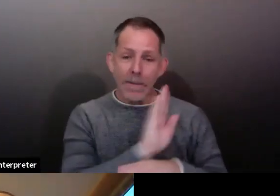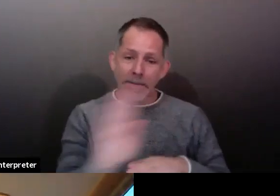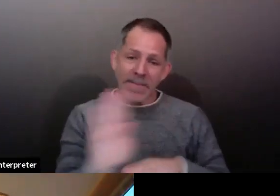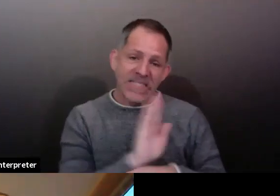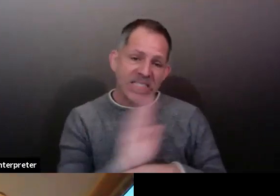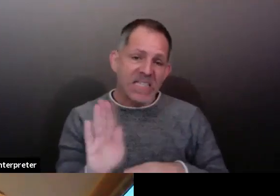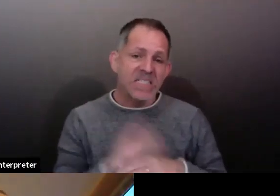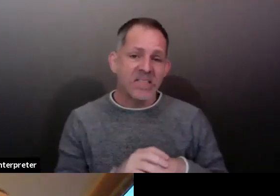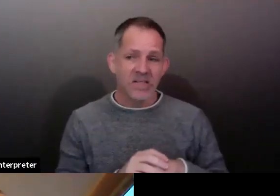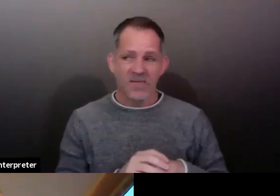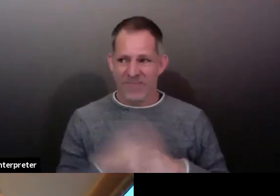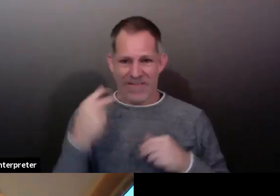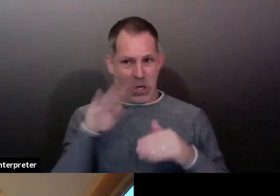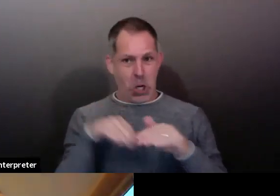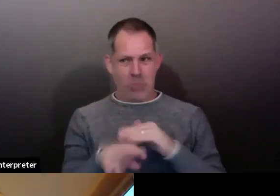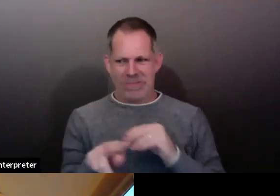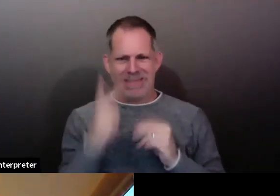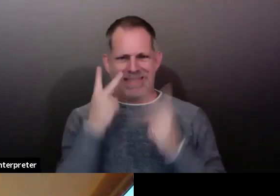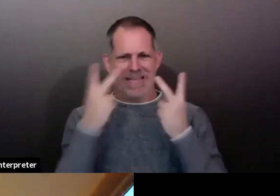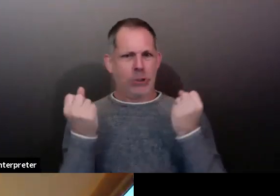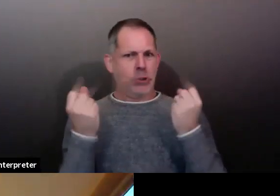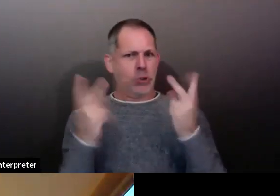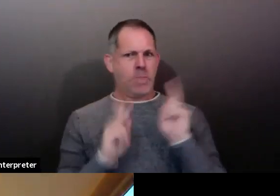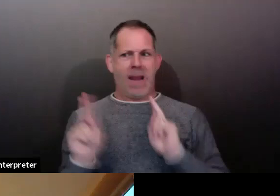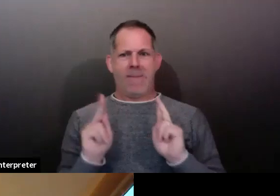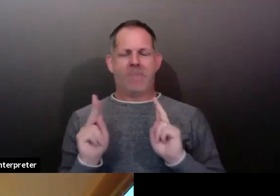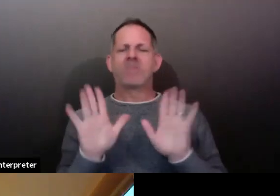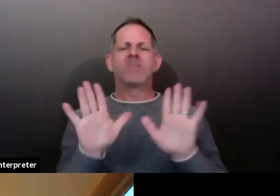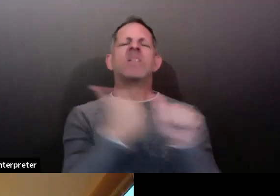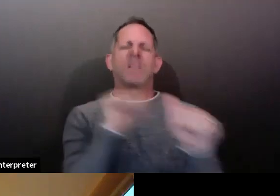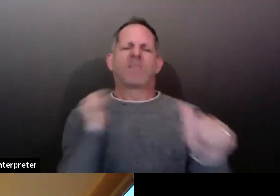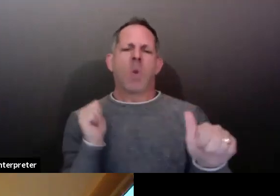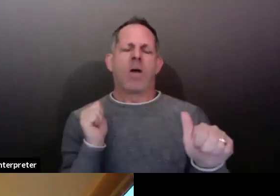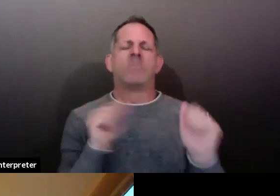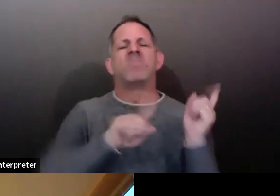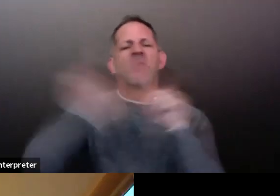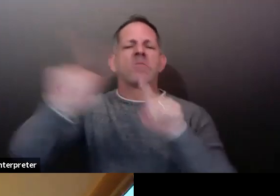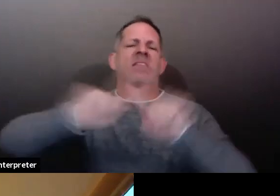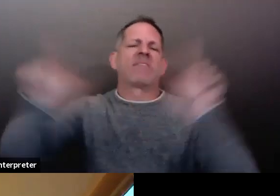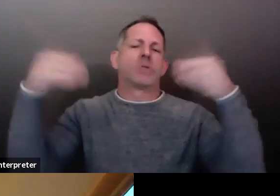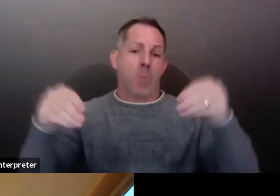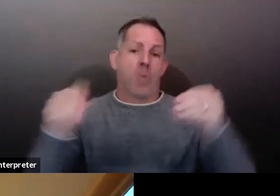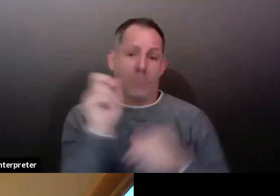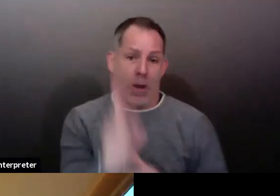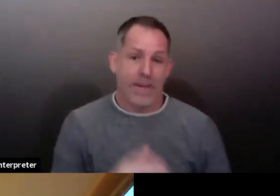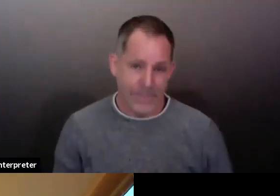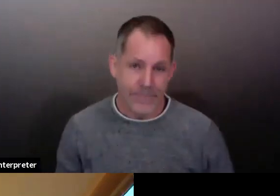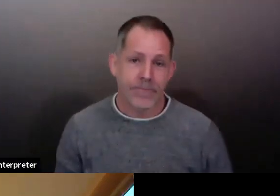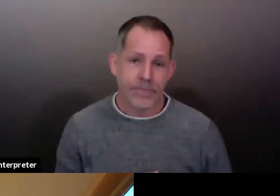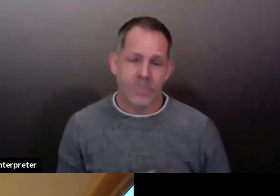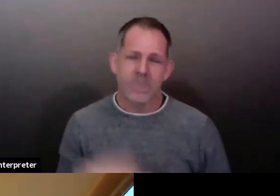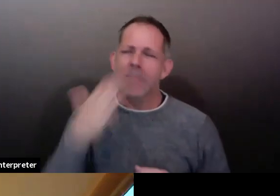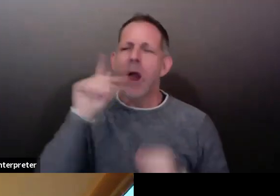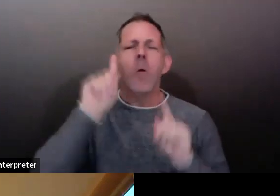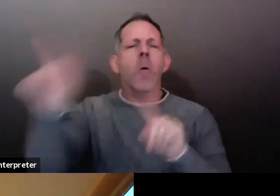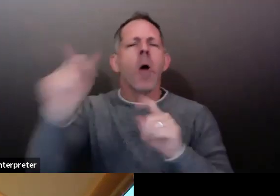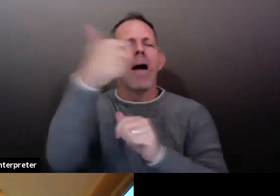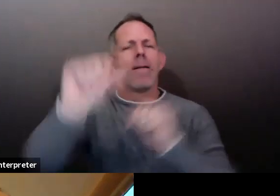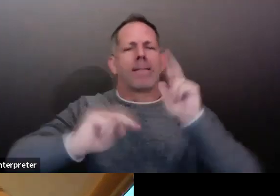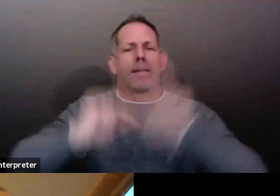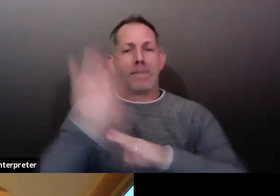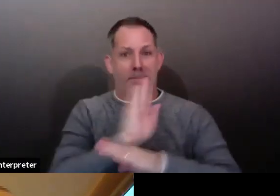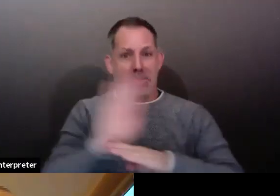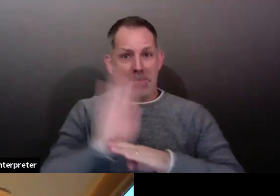Go somewhere else or wait till a time when things are less busy. And again, try to curtail your